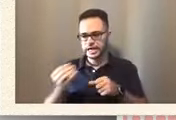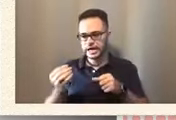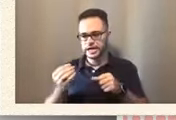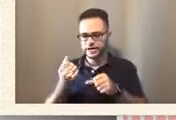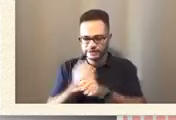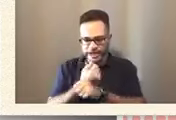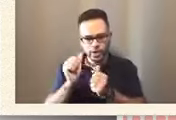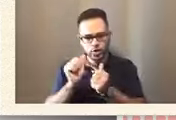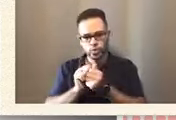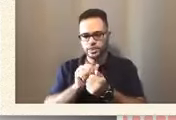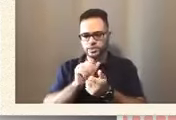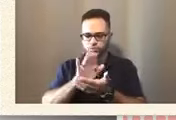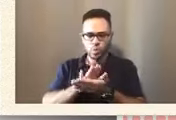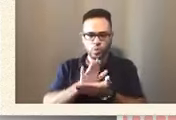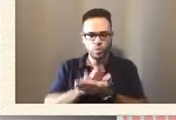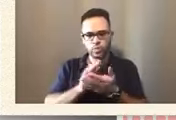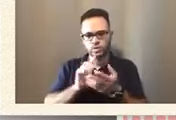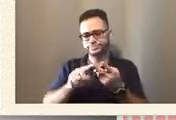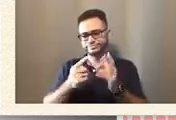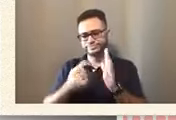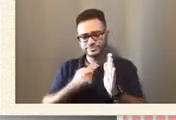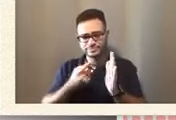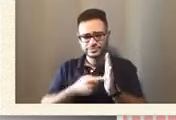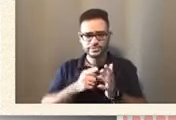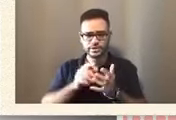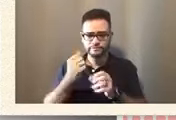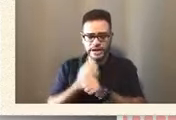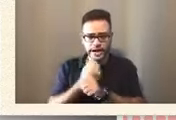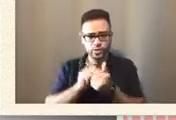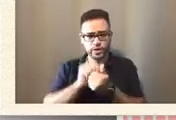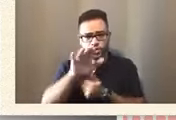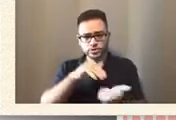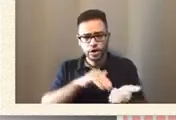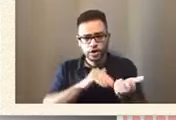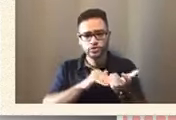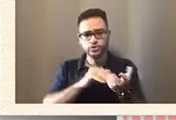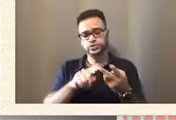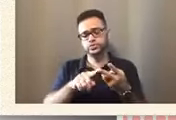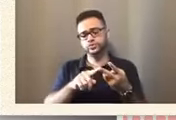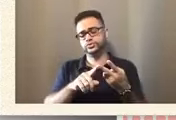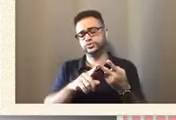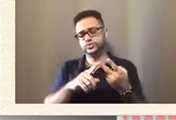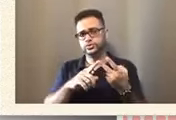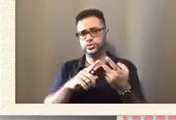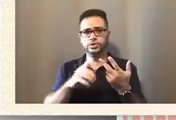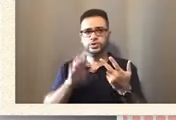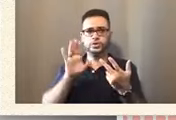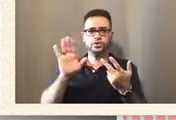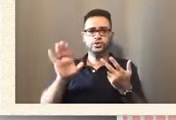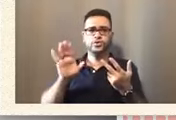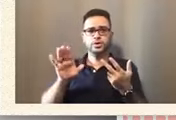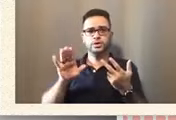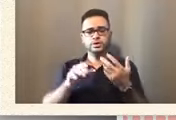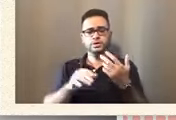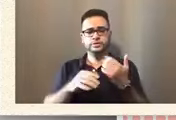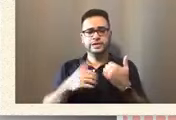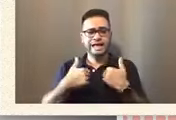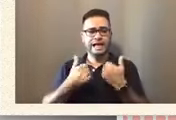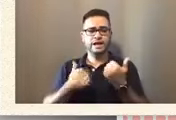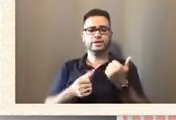even sometimes your medical care provider, even sometimes your health aide, even sometimes your